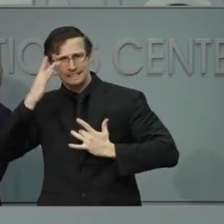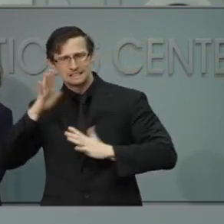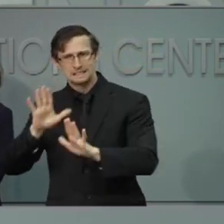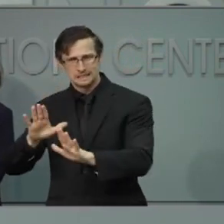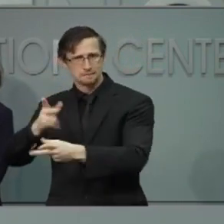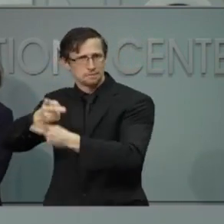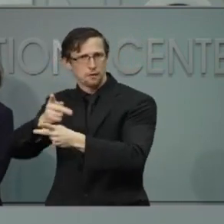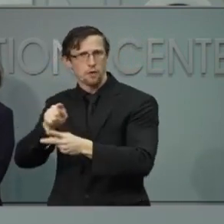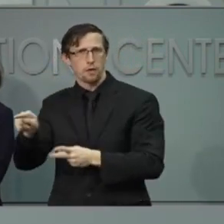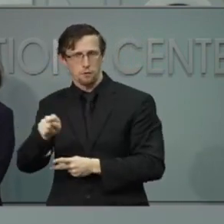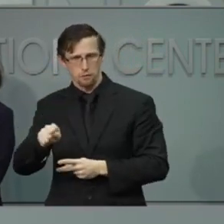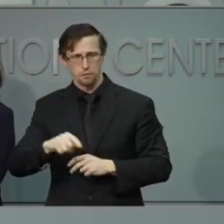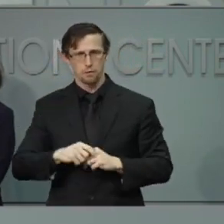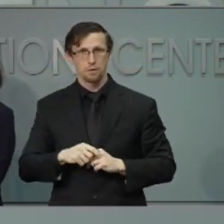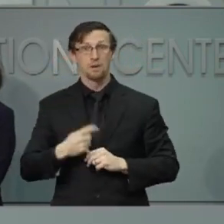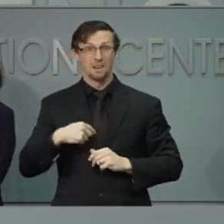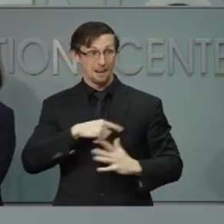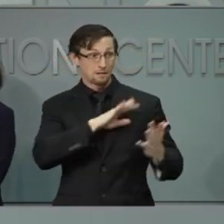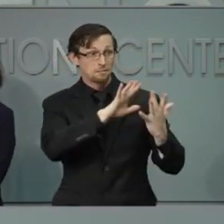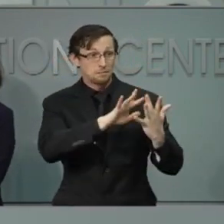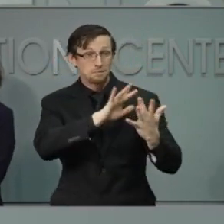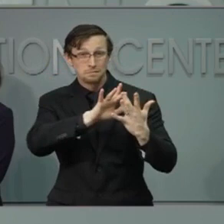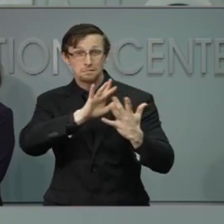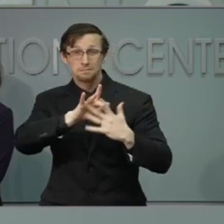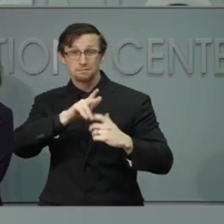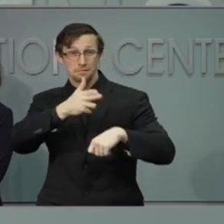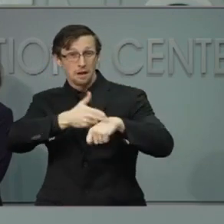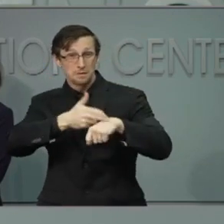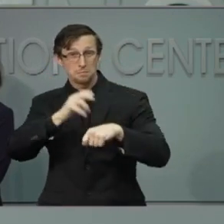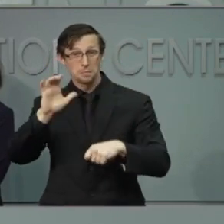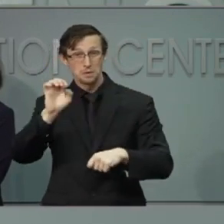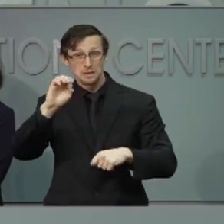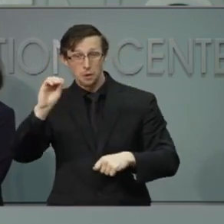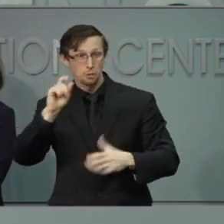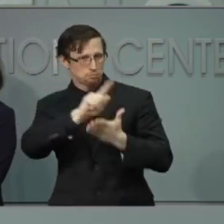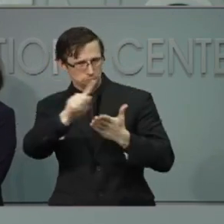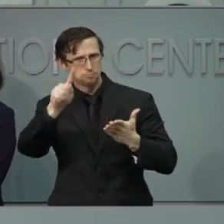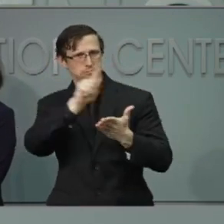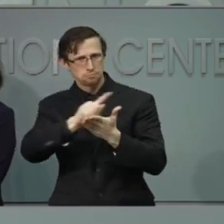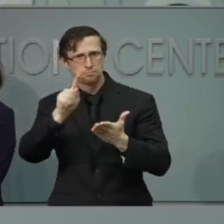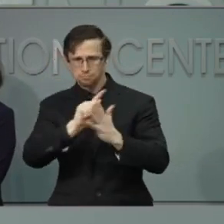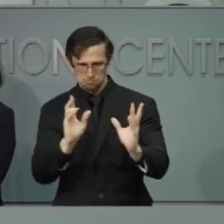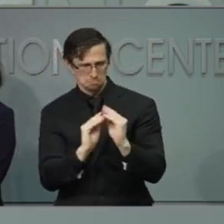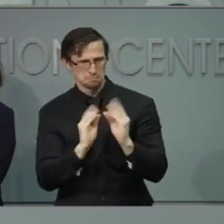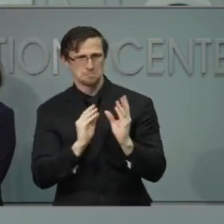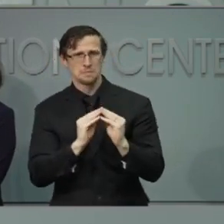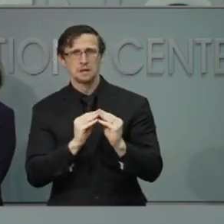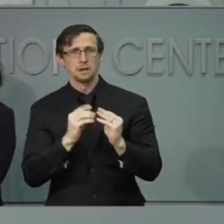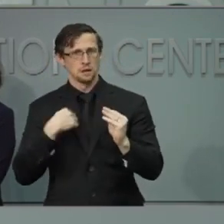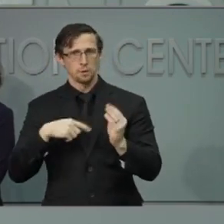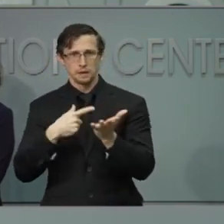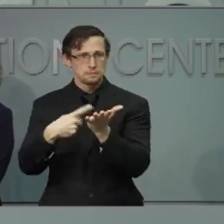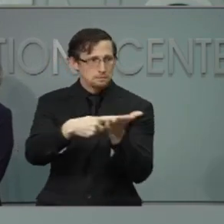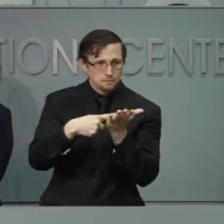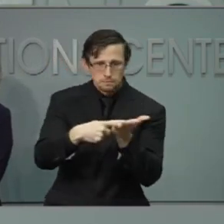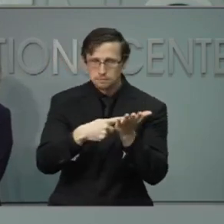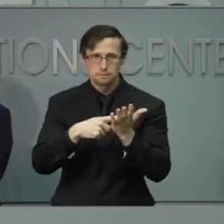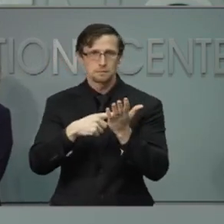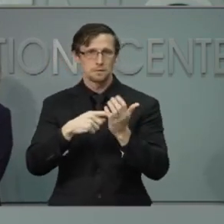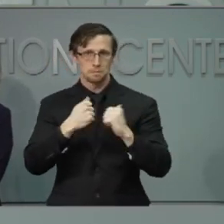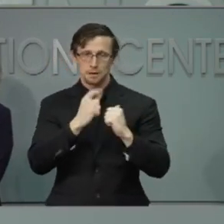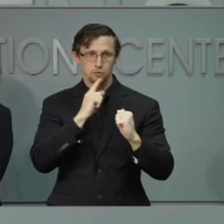When I speak with hospital CEOs on a weekly basis, we talk about how we need to be working together on the